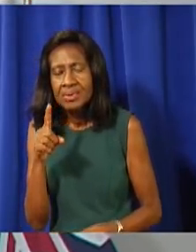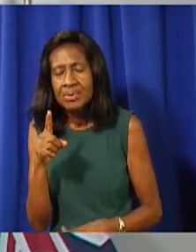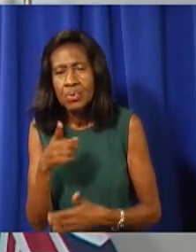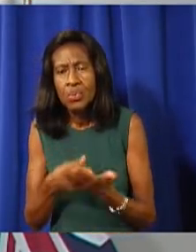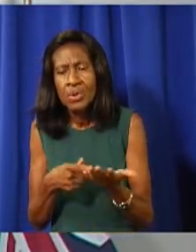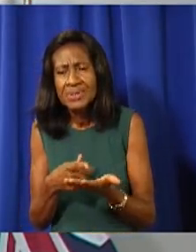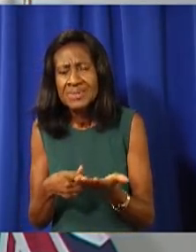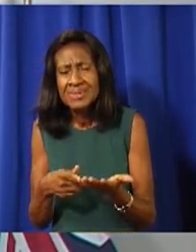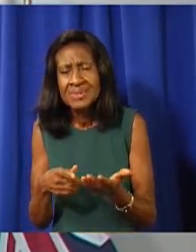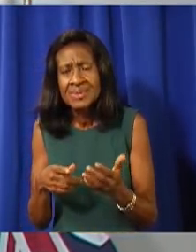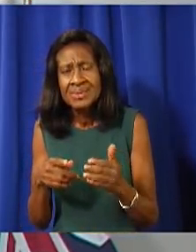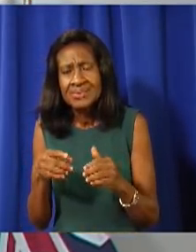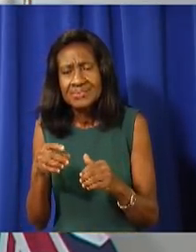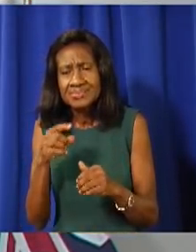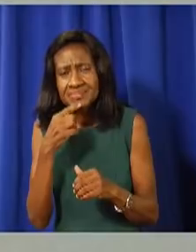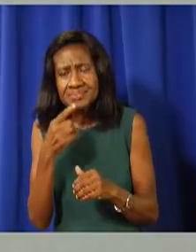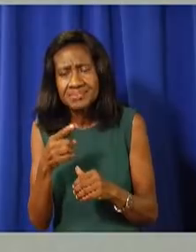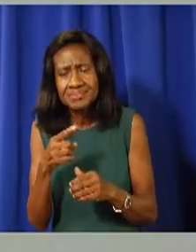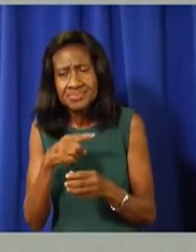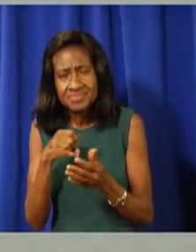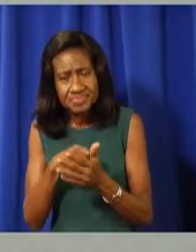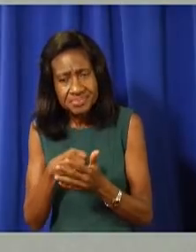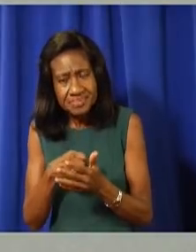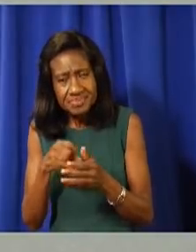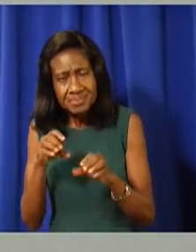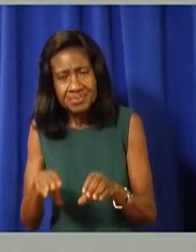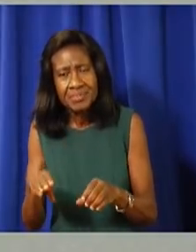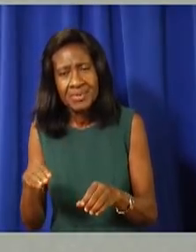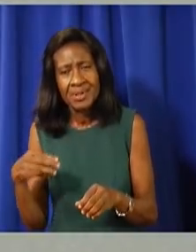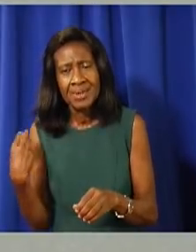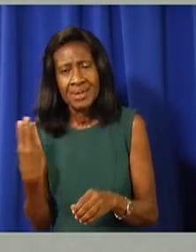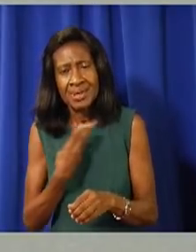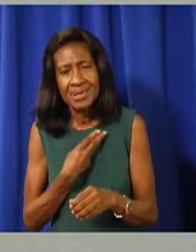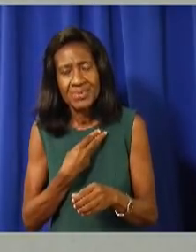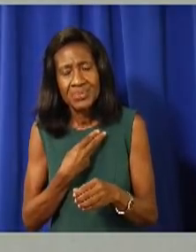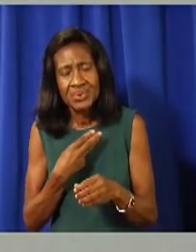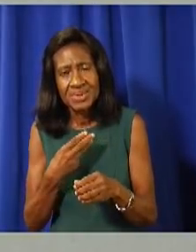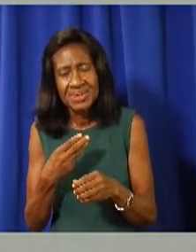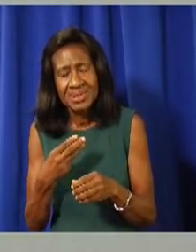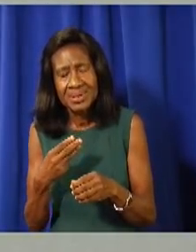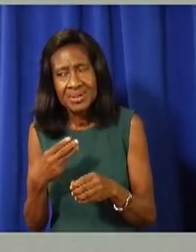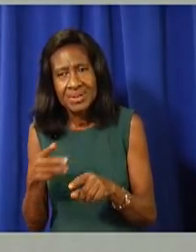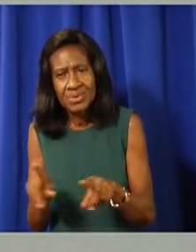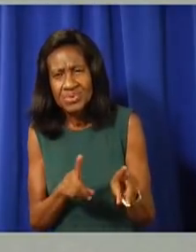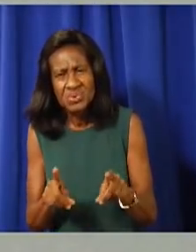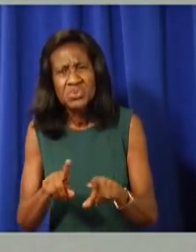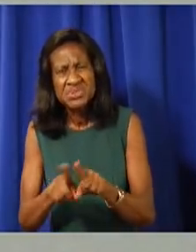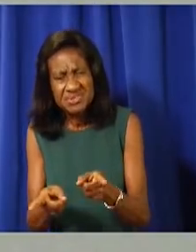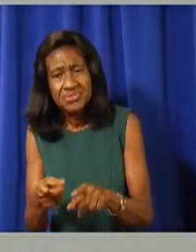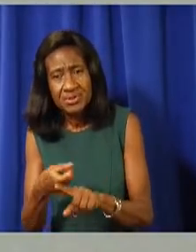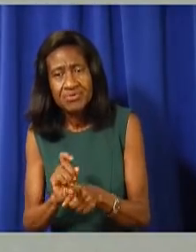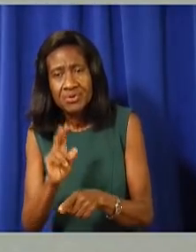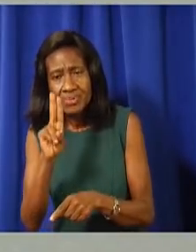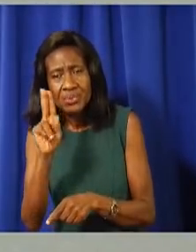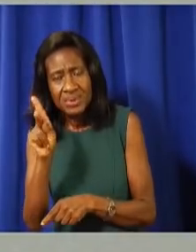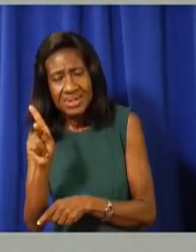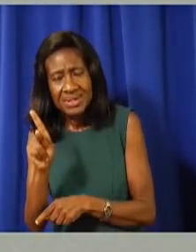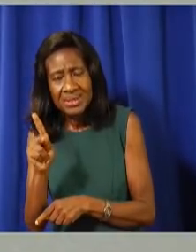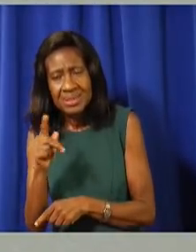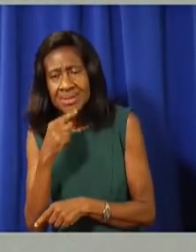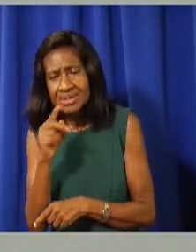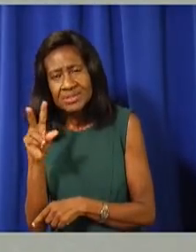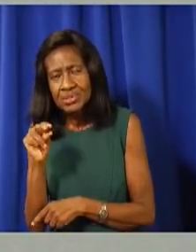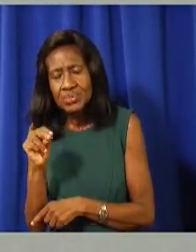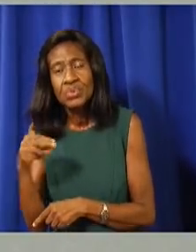we're getting vaccines as part of the UK program and the UK rollout, so we have to follow what the UK does. But I think, as I said in my